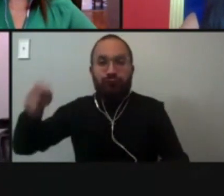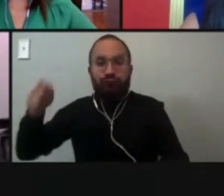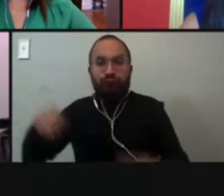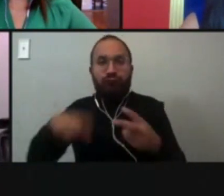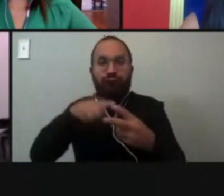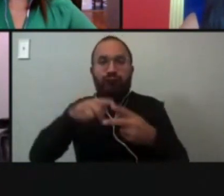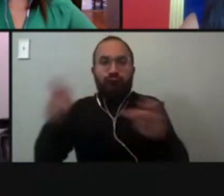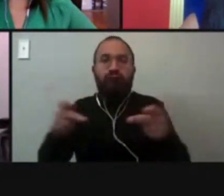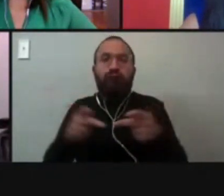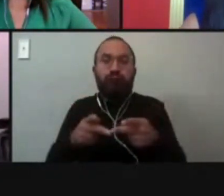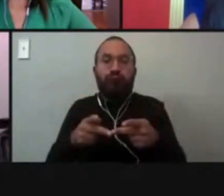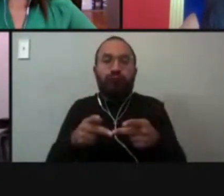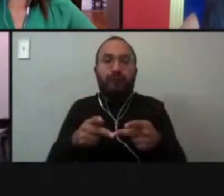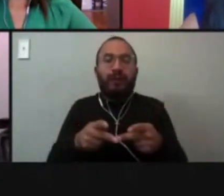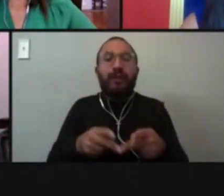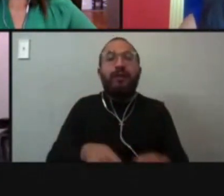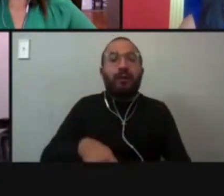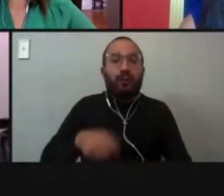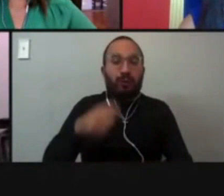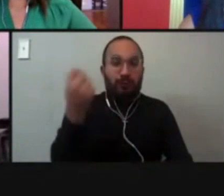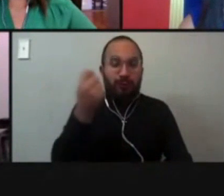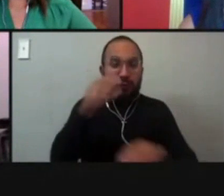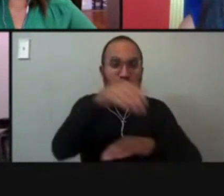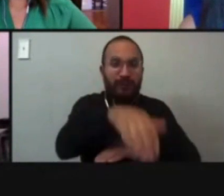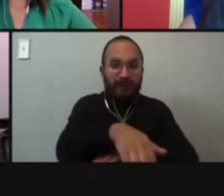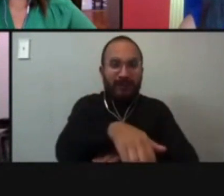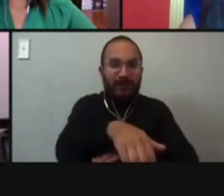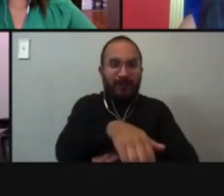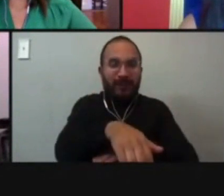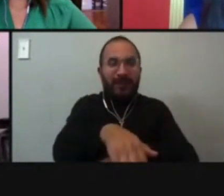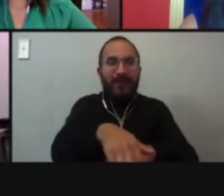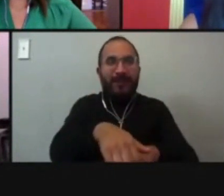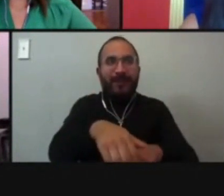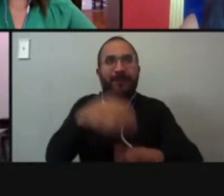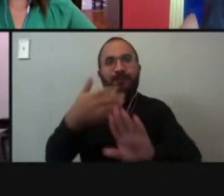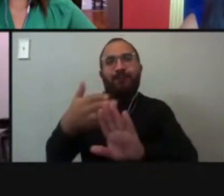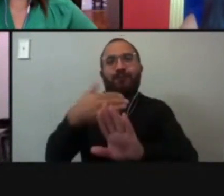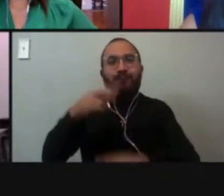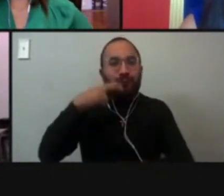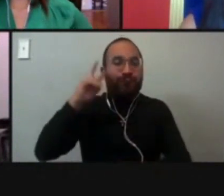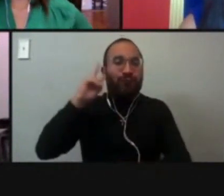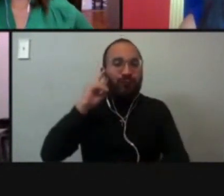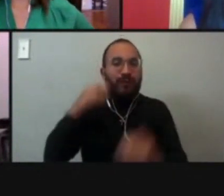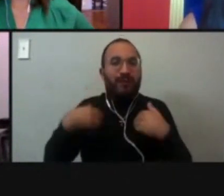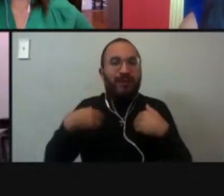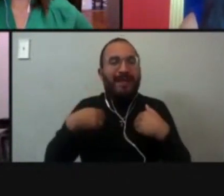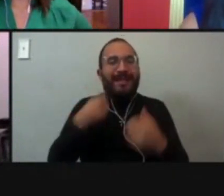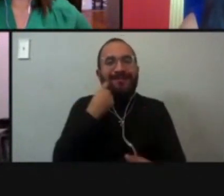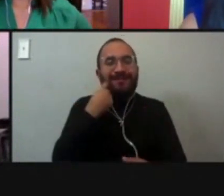Tuesday night, we held our first event, a debate between candidates for the Alamo College Board of Trustees and Bexar County Sheriff.